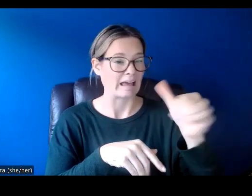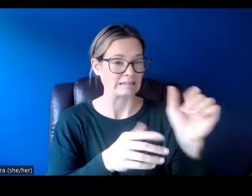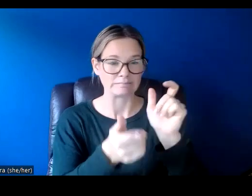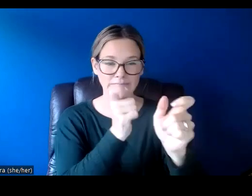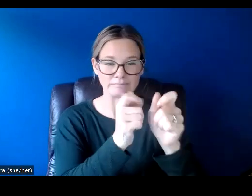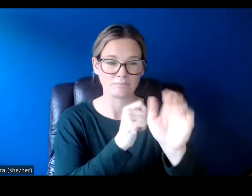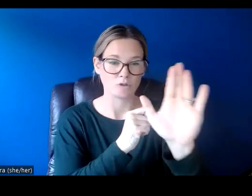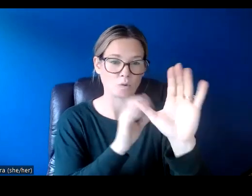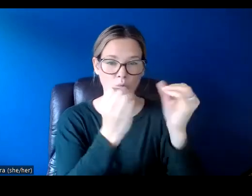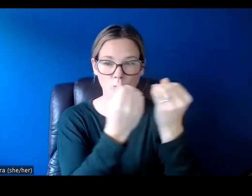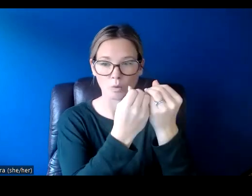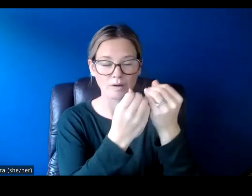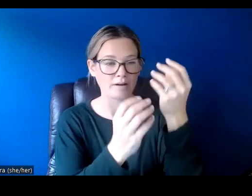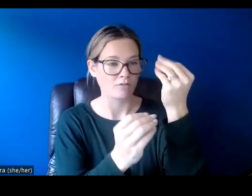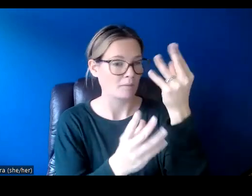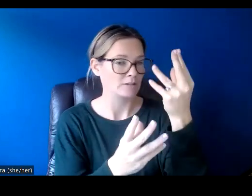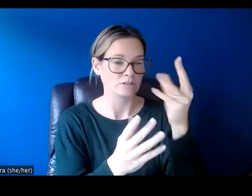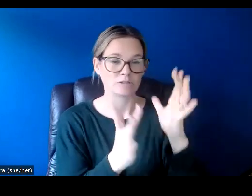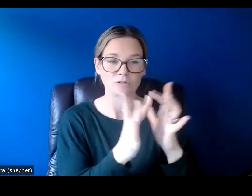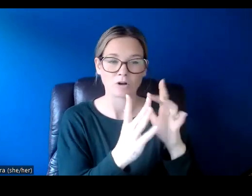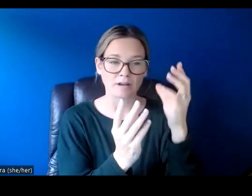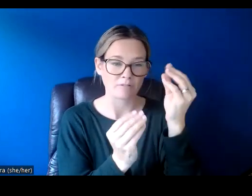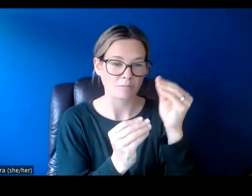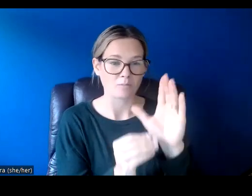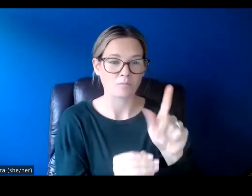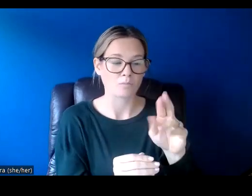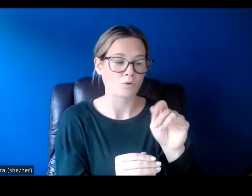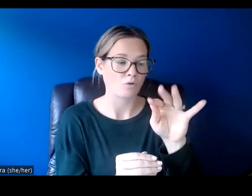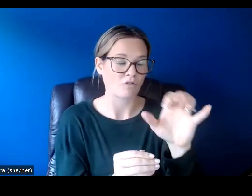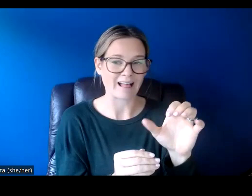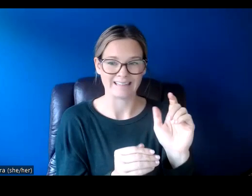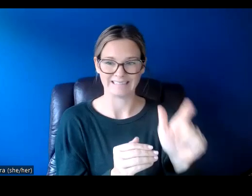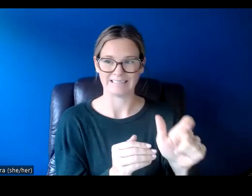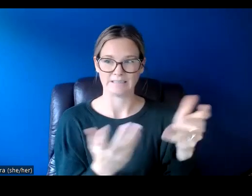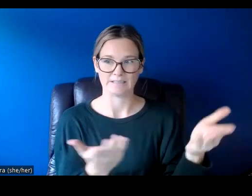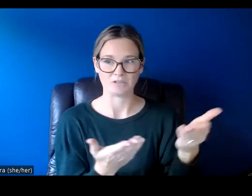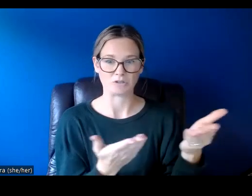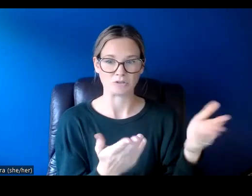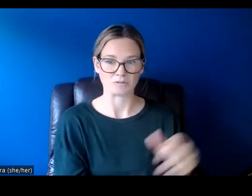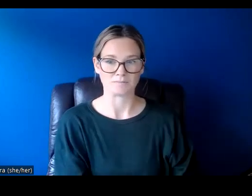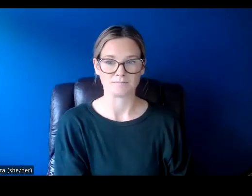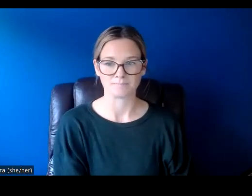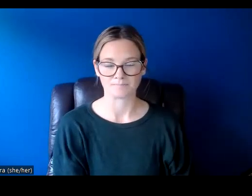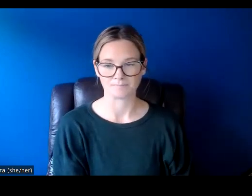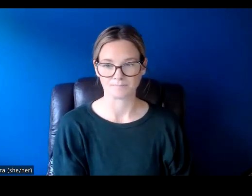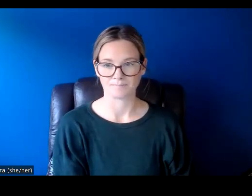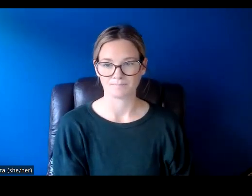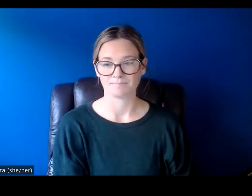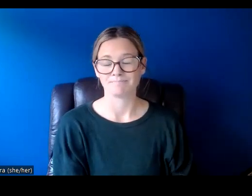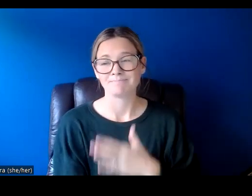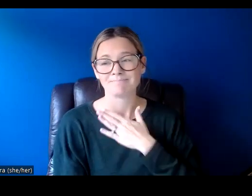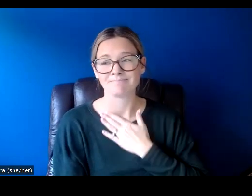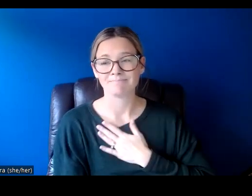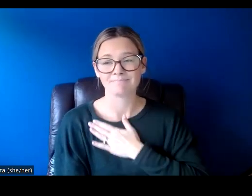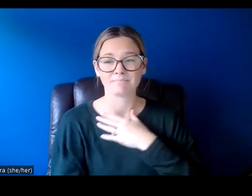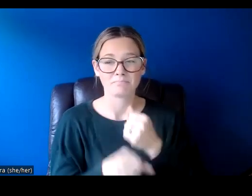to your organization information or your profile, this is where you can do it. Please make sure